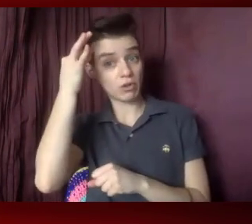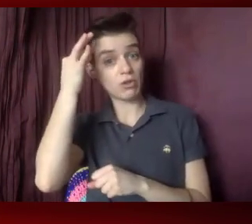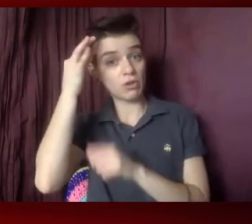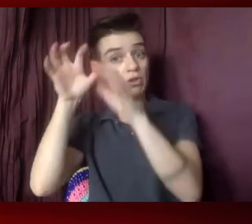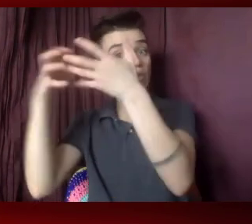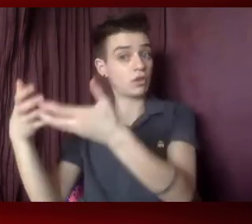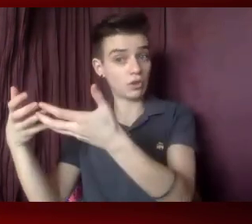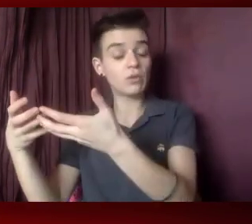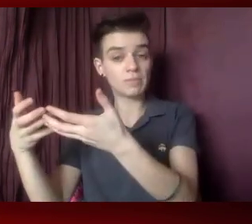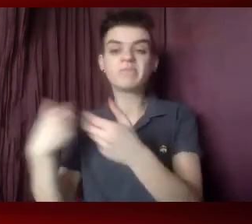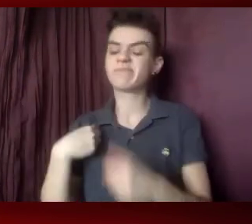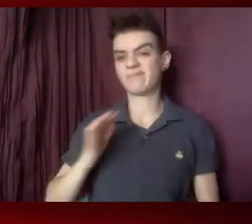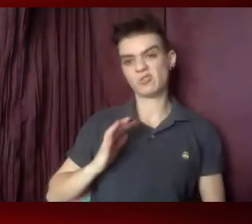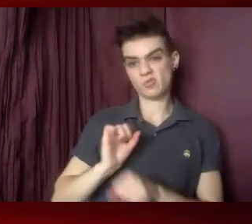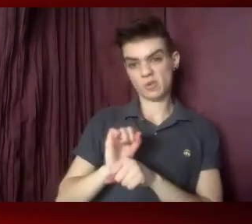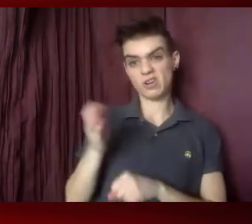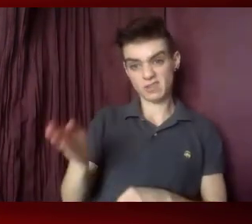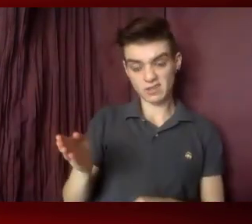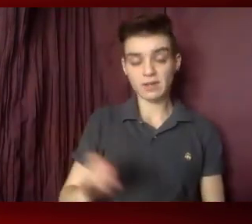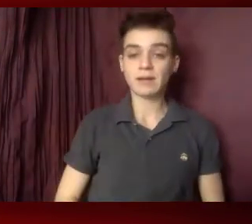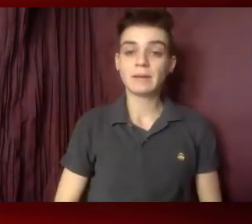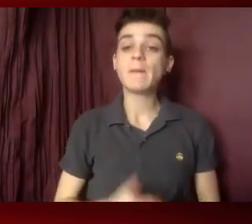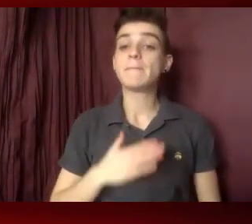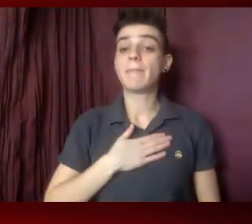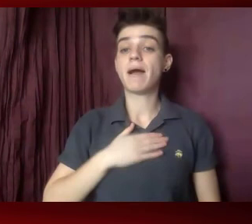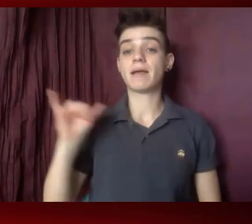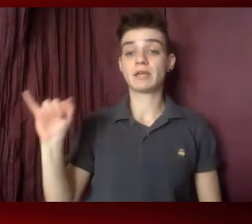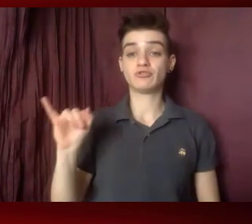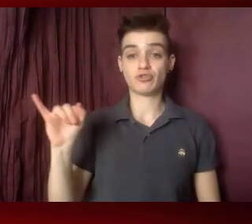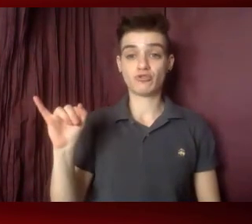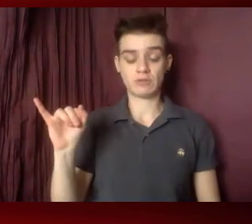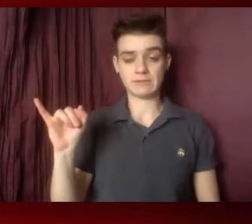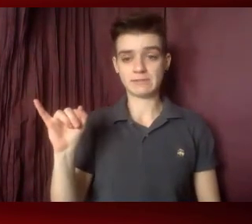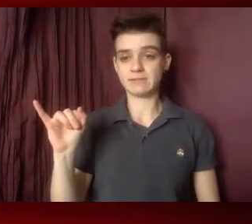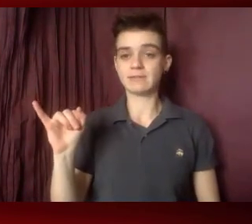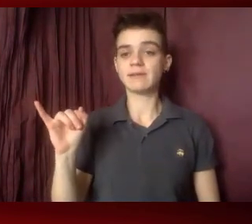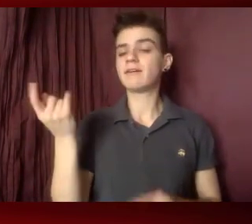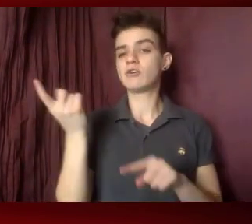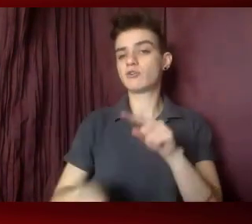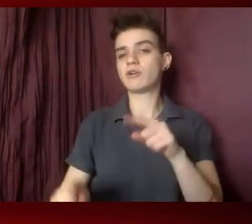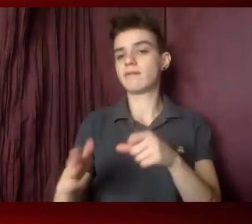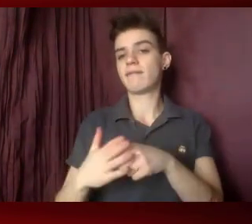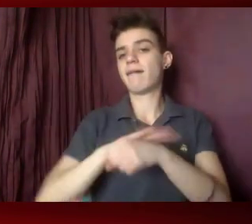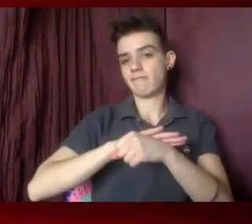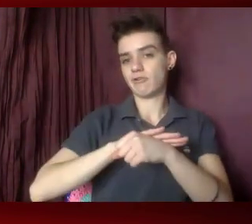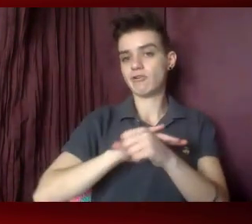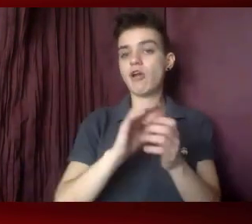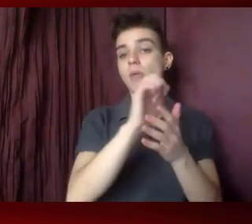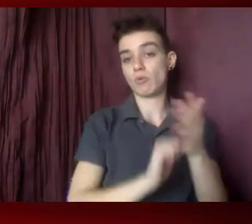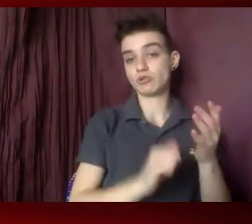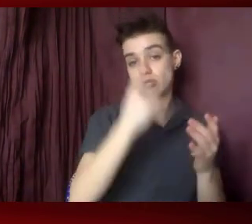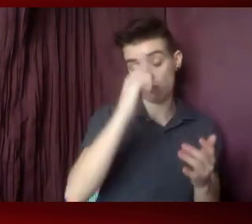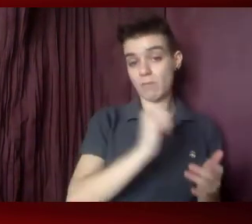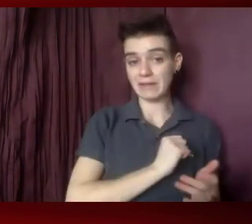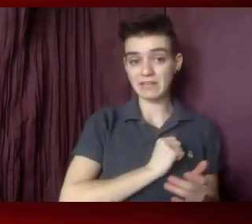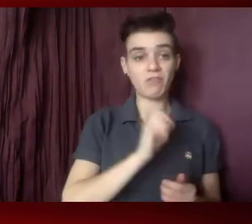ago. That's where I started. My insurance could not cover abortion for either myself or an